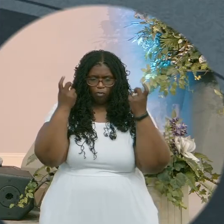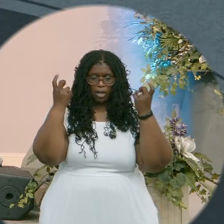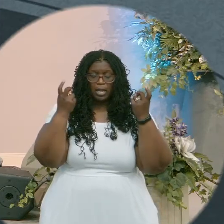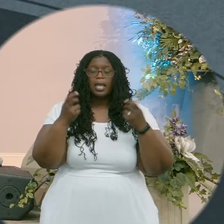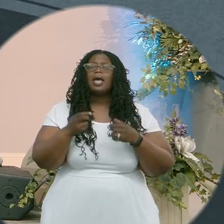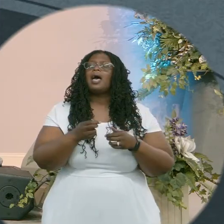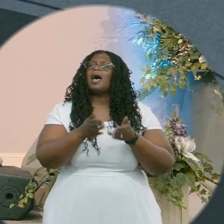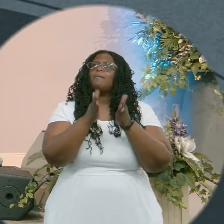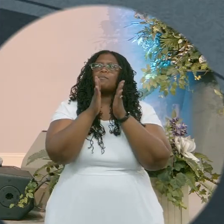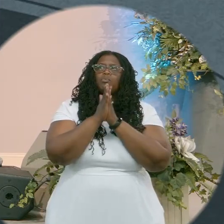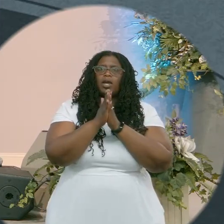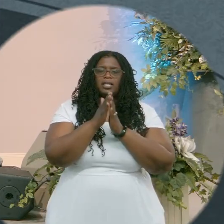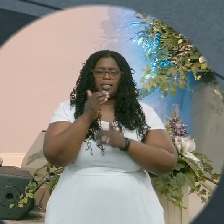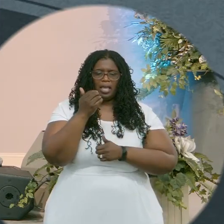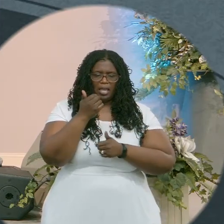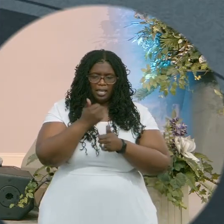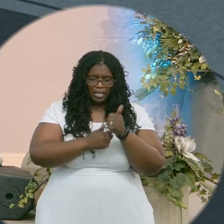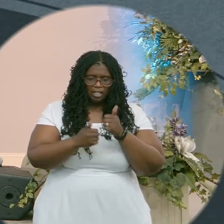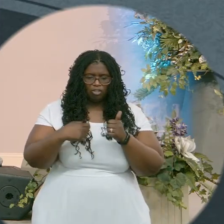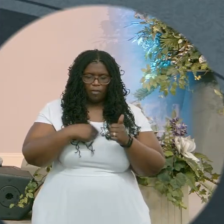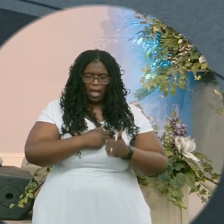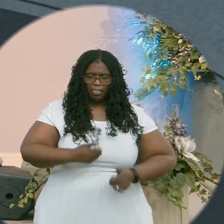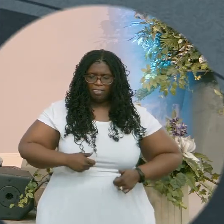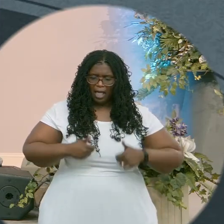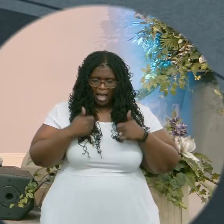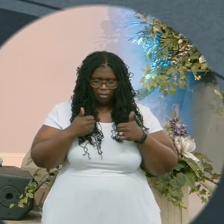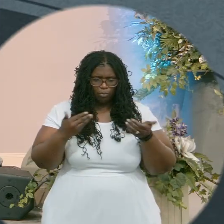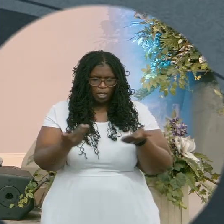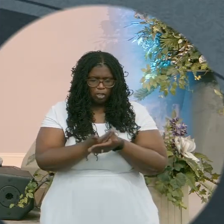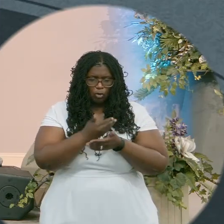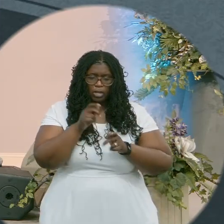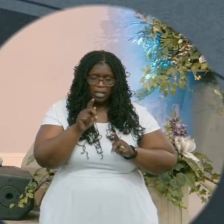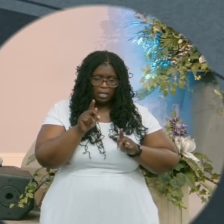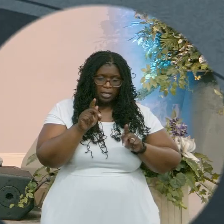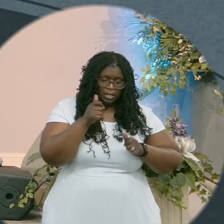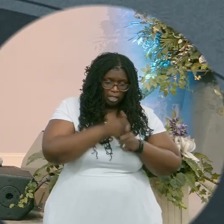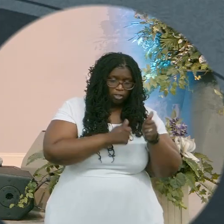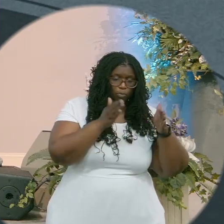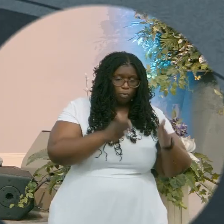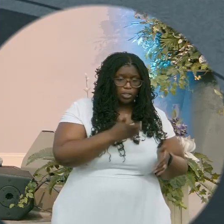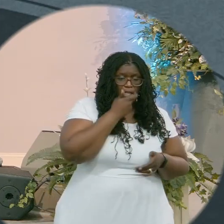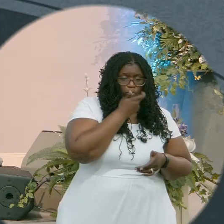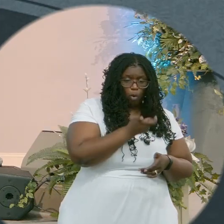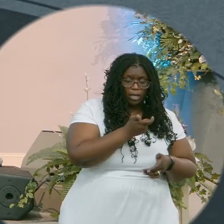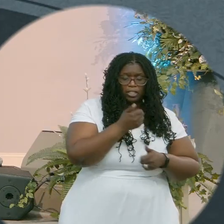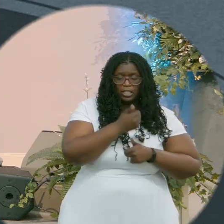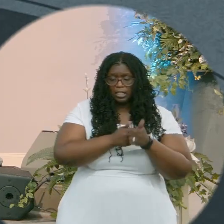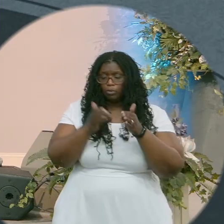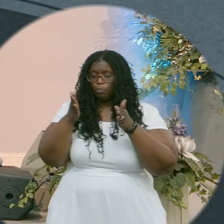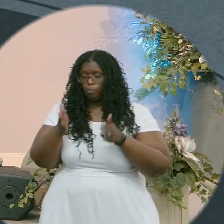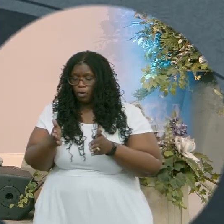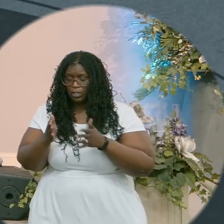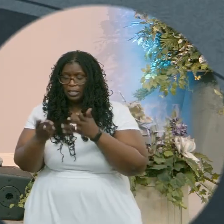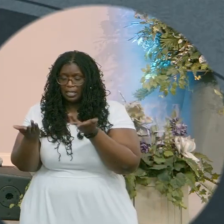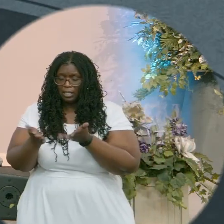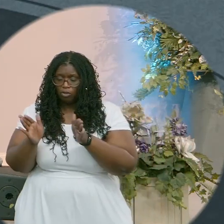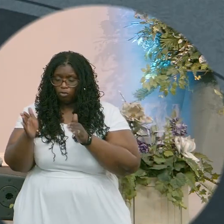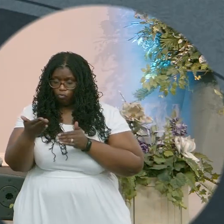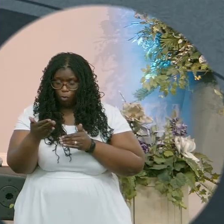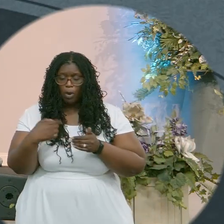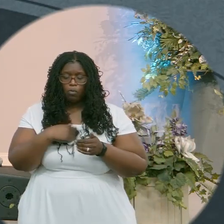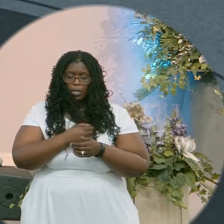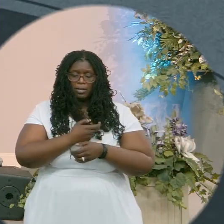in every one of our lives today. Everyone watching and everyone in attendance as we commit to avoid the suffering